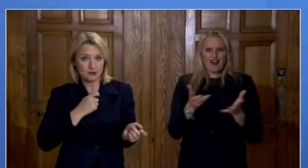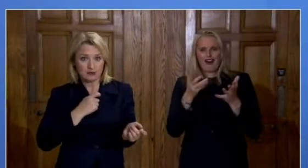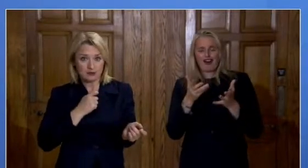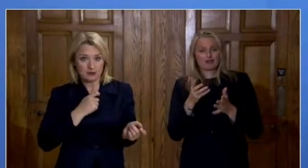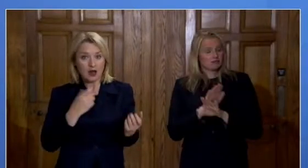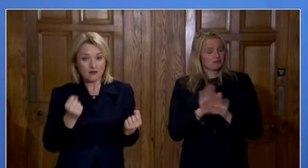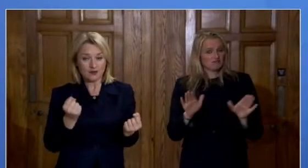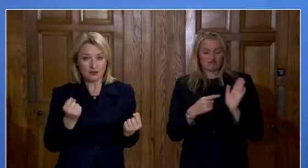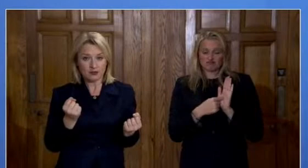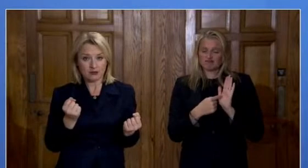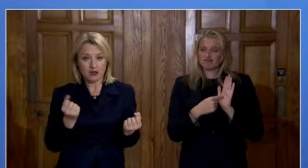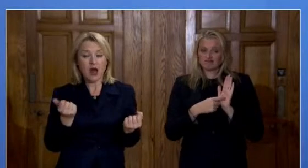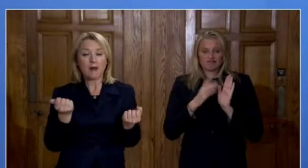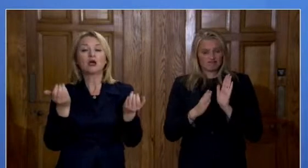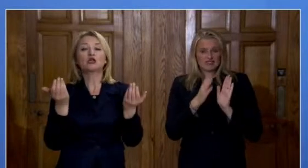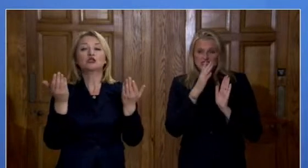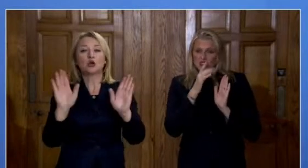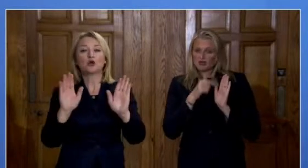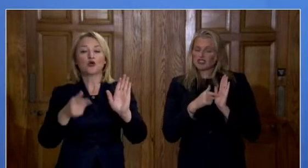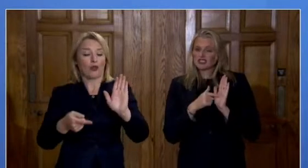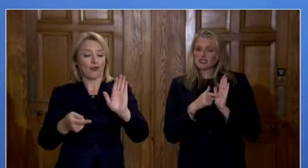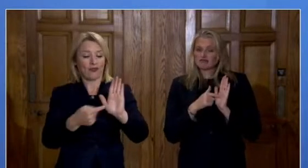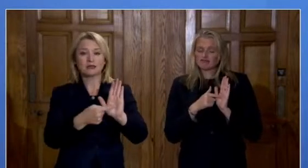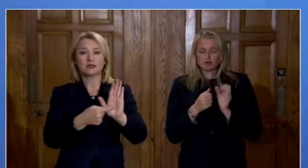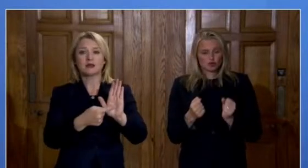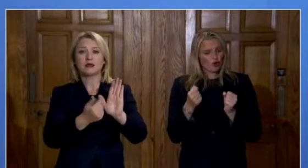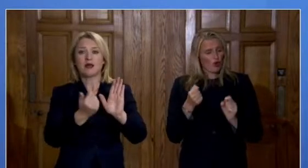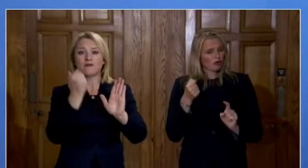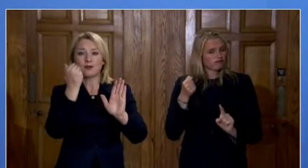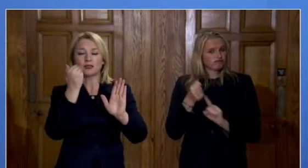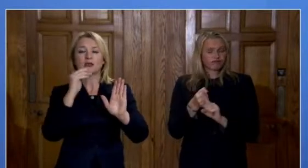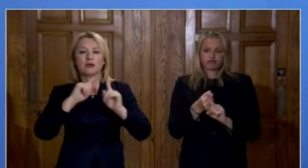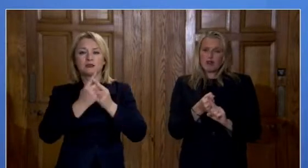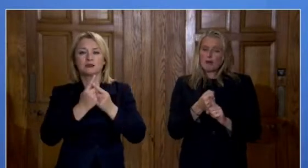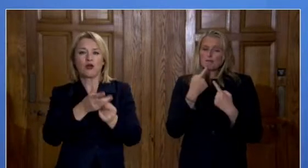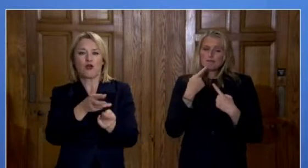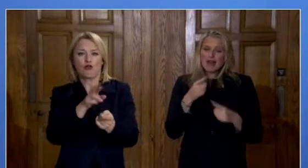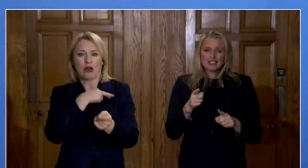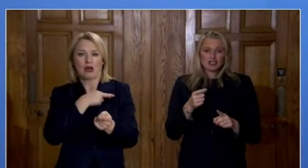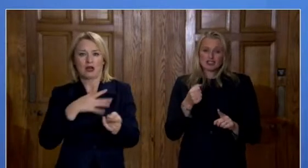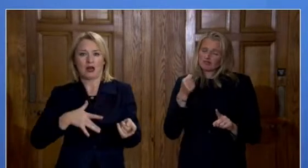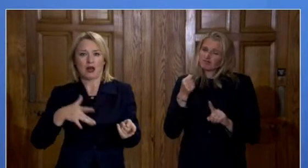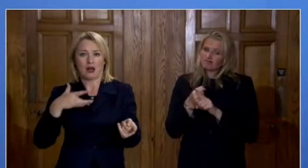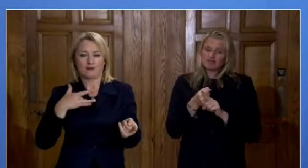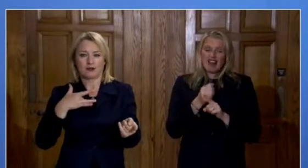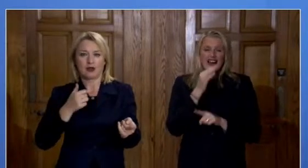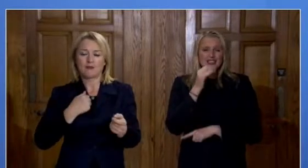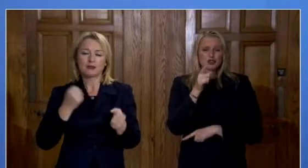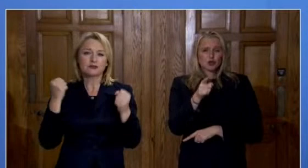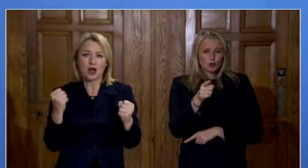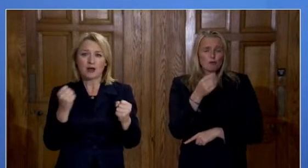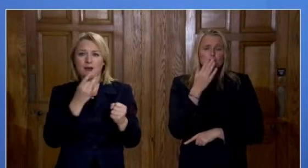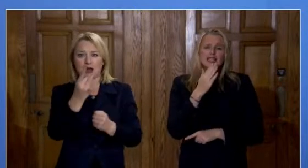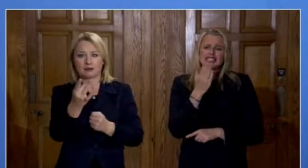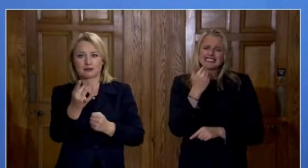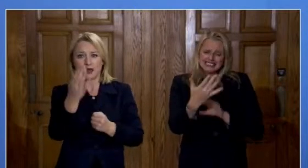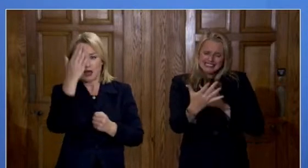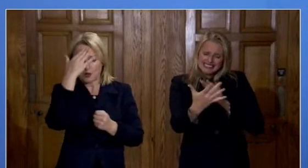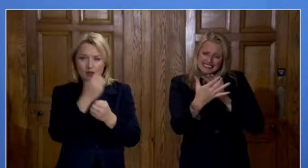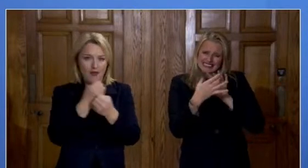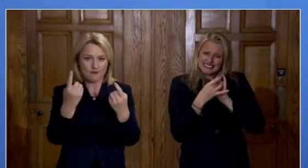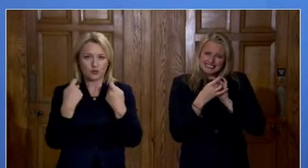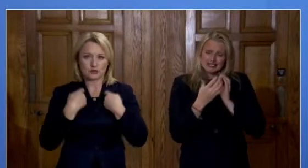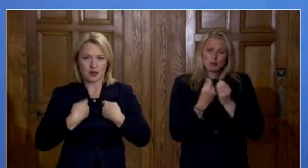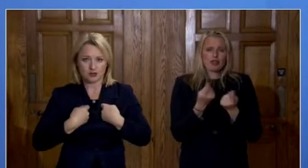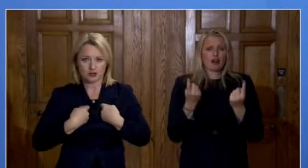we currently are but it's also that strong message it's that strong ask please re-engage i know you're tired we're all